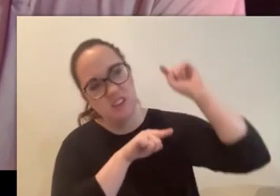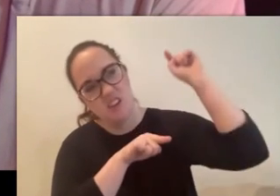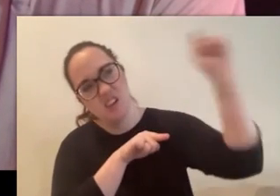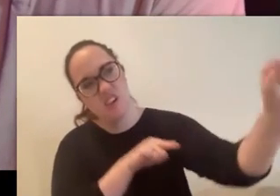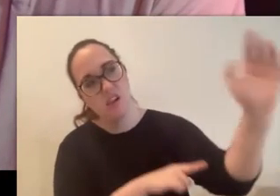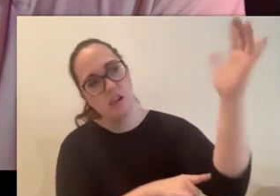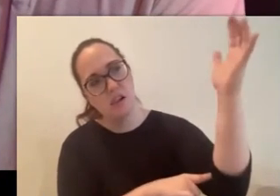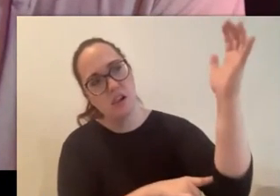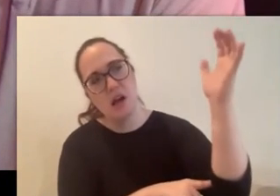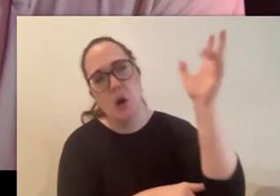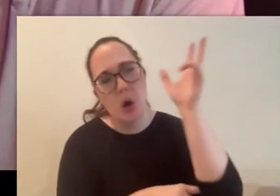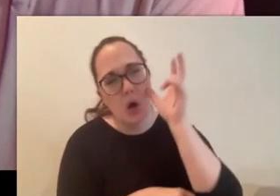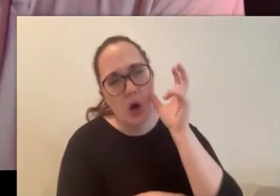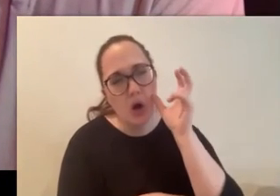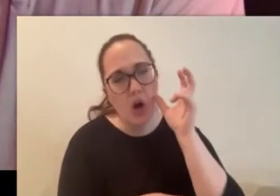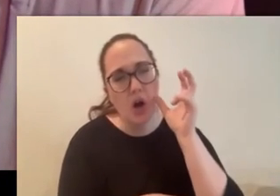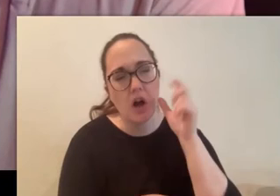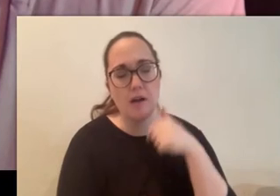my heart sank